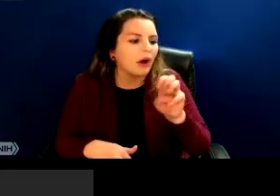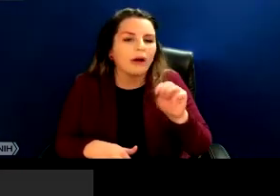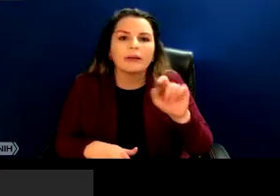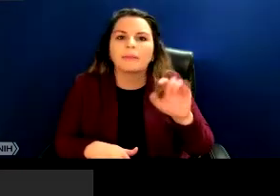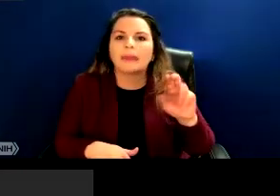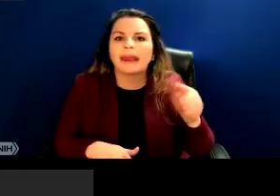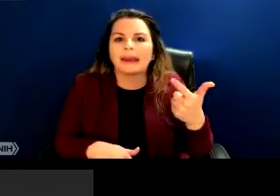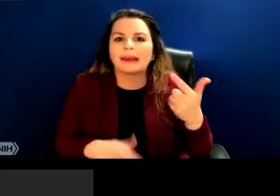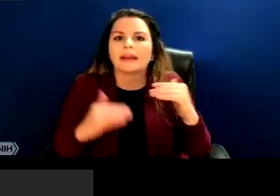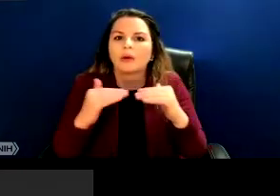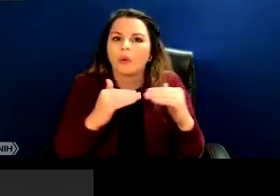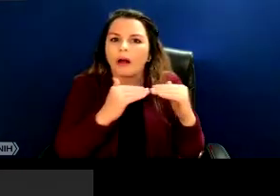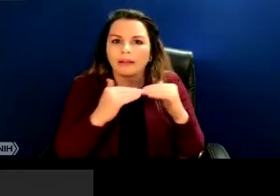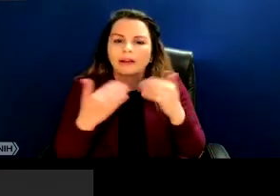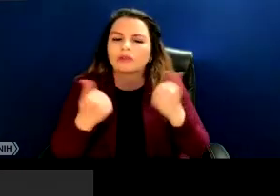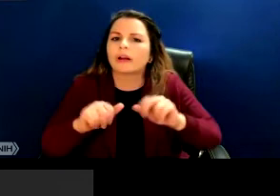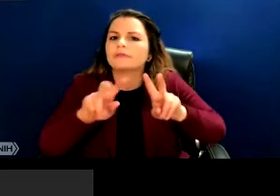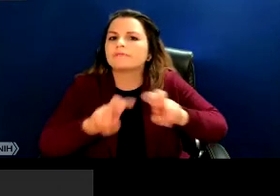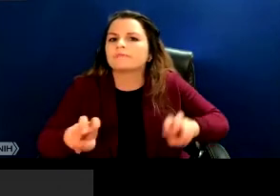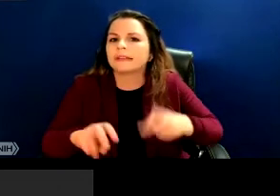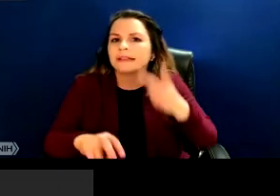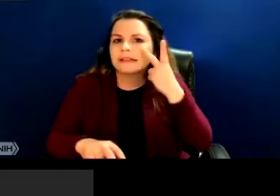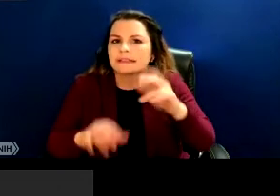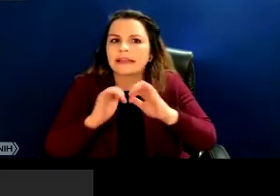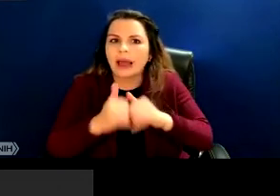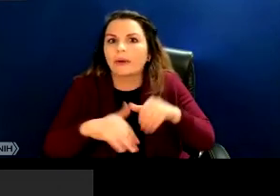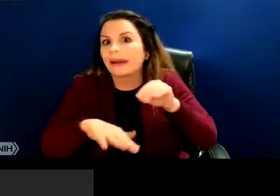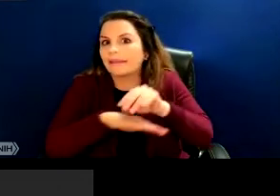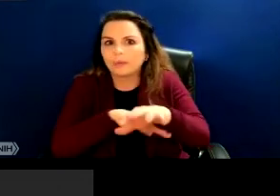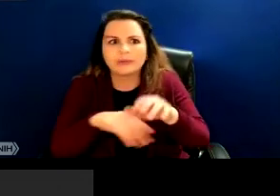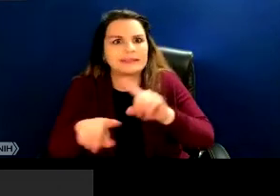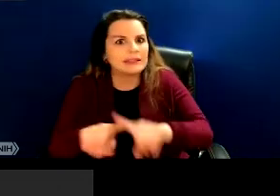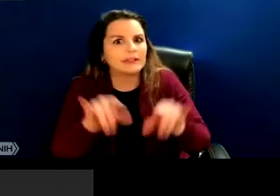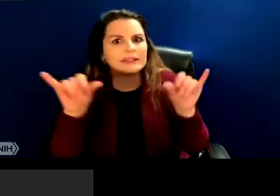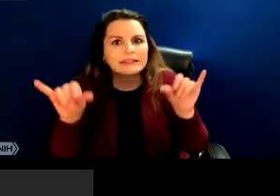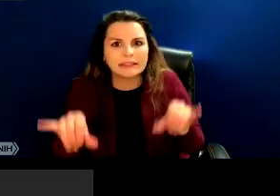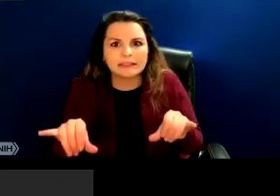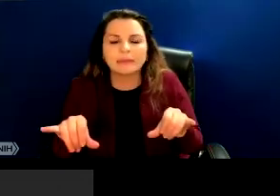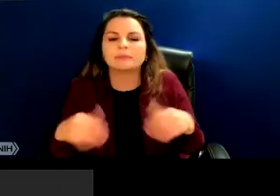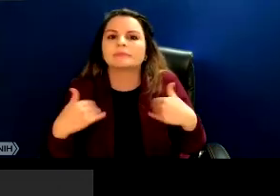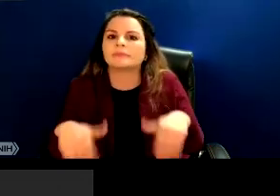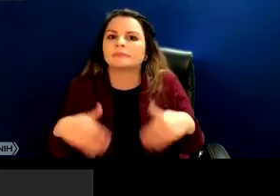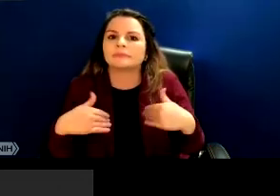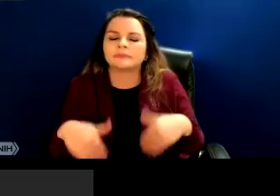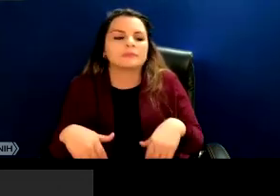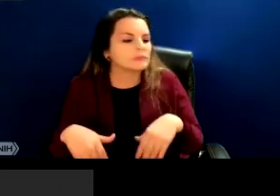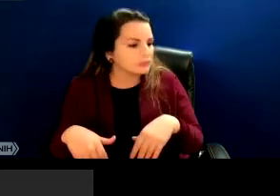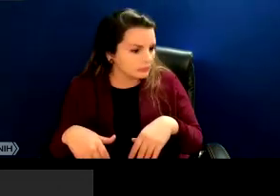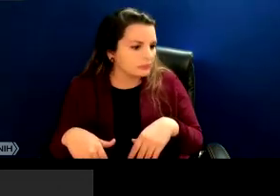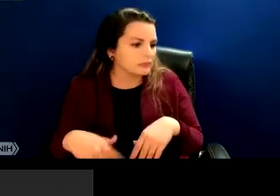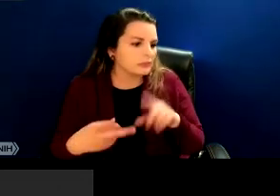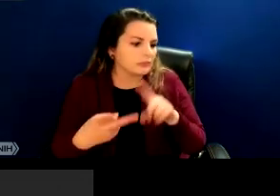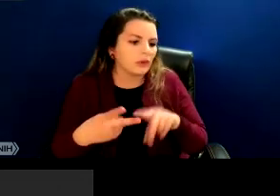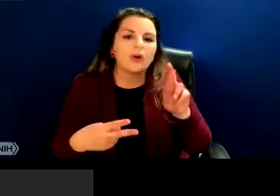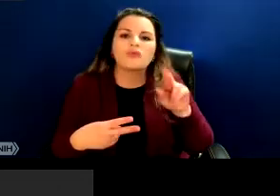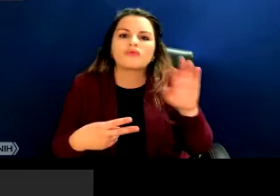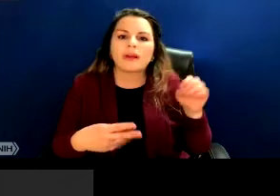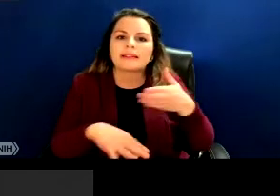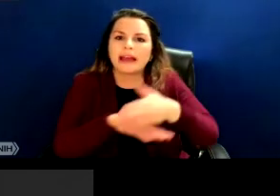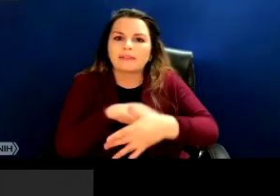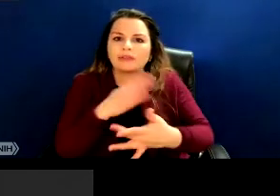completely change the social welfare system foster care. Gotcha. Ruhal Benjamin's race after technology